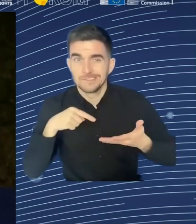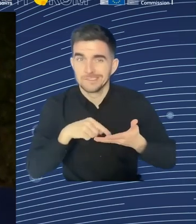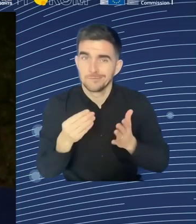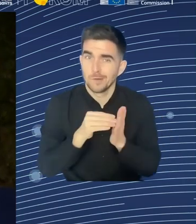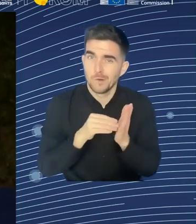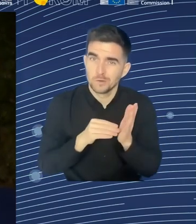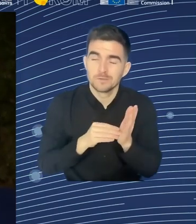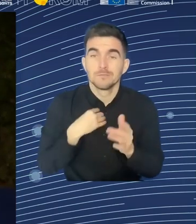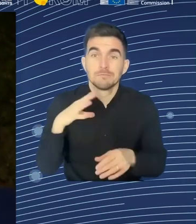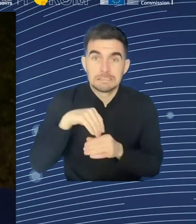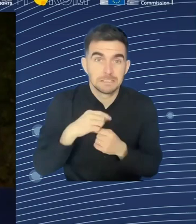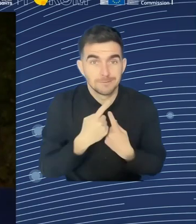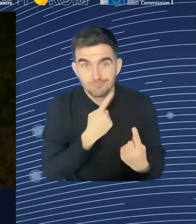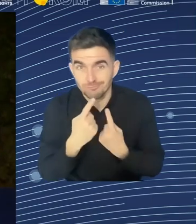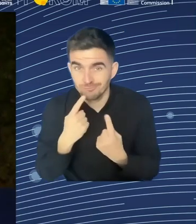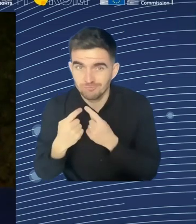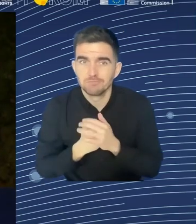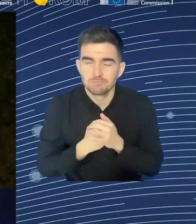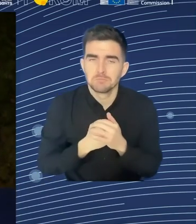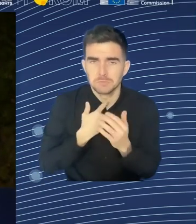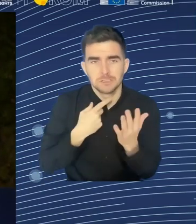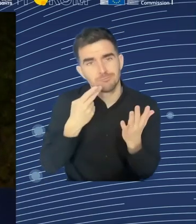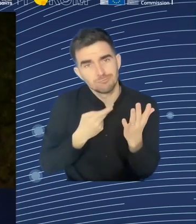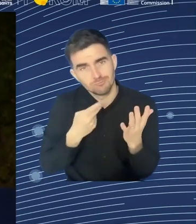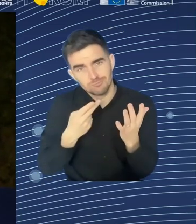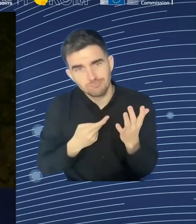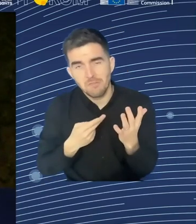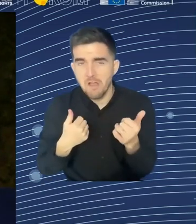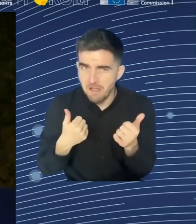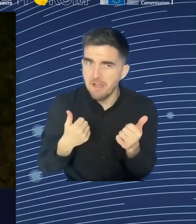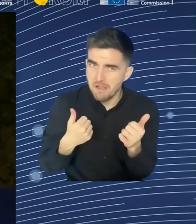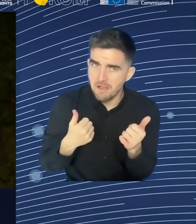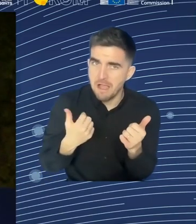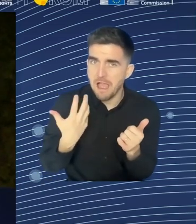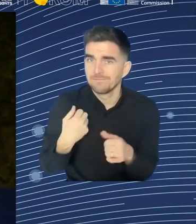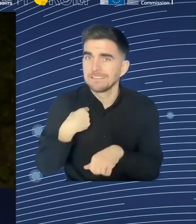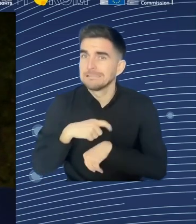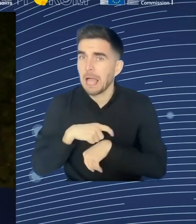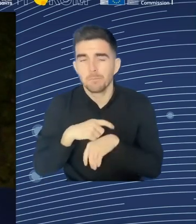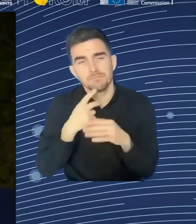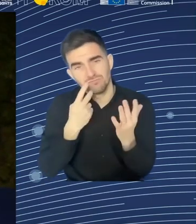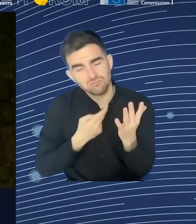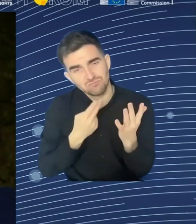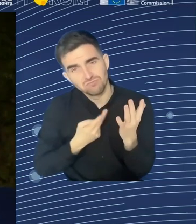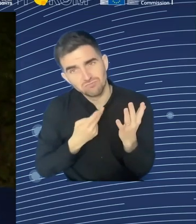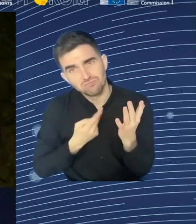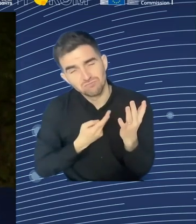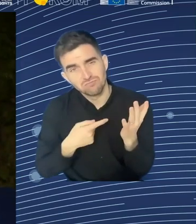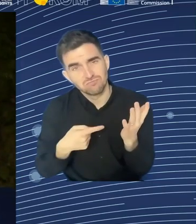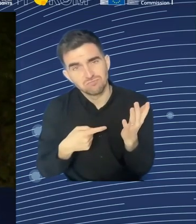conditions were the two most highlighted, I was worried about nobody saying demographic change. Okay, now I see that